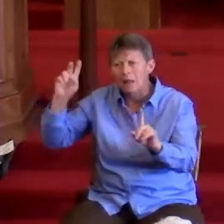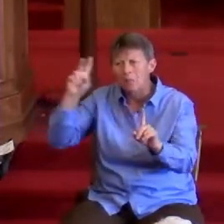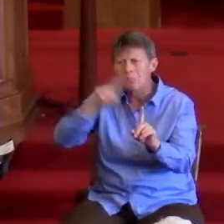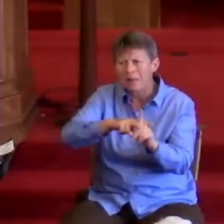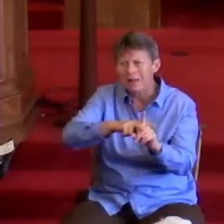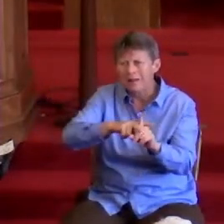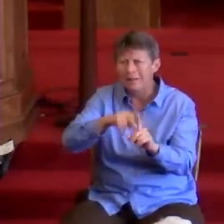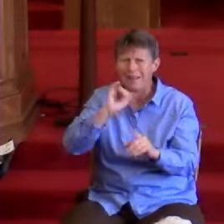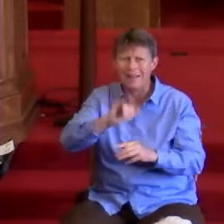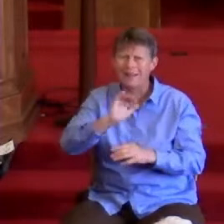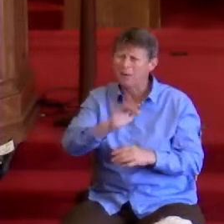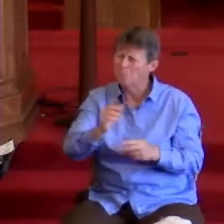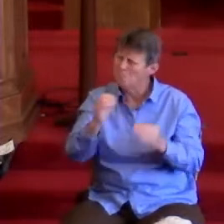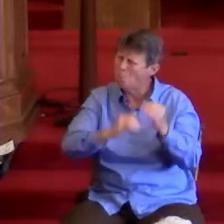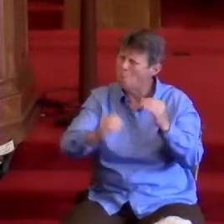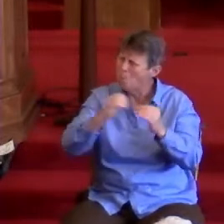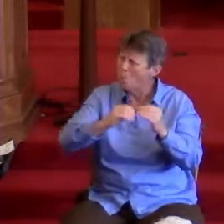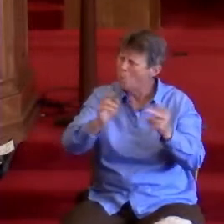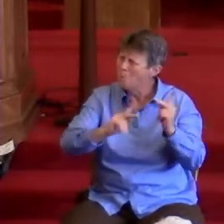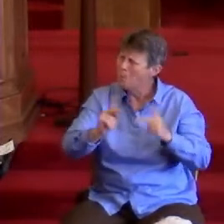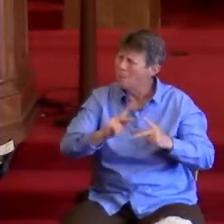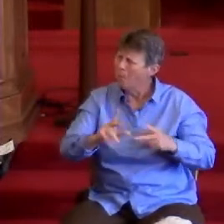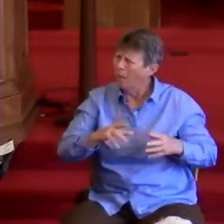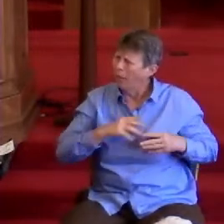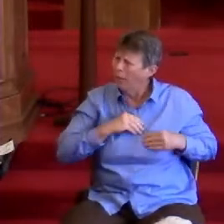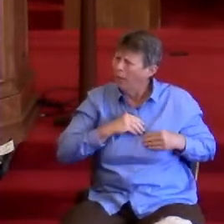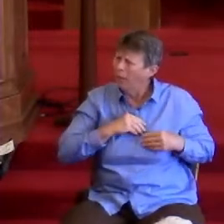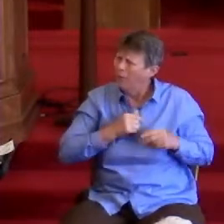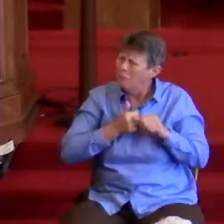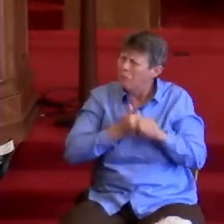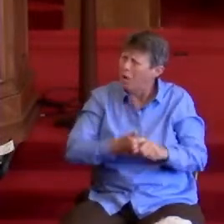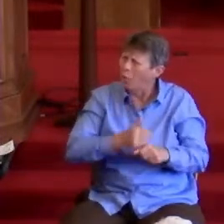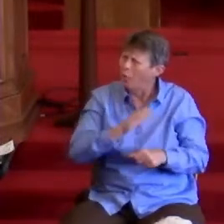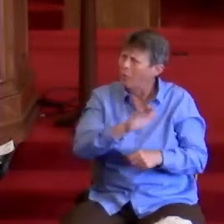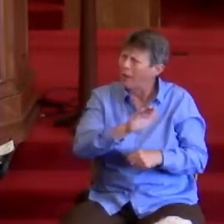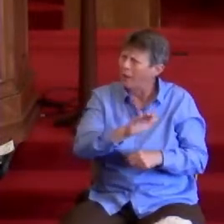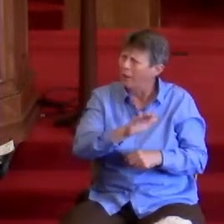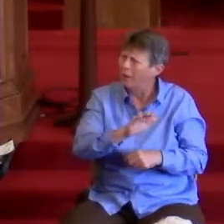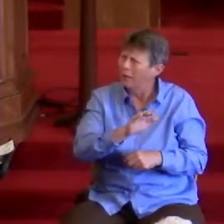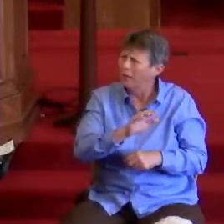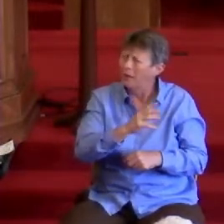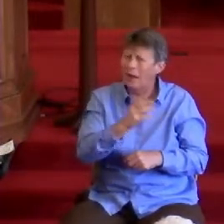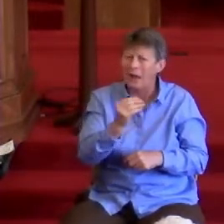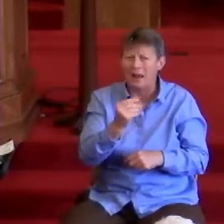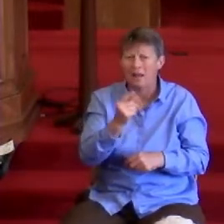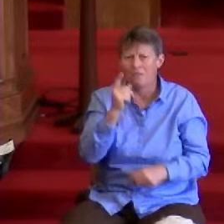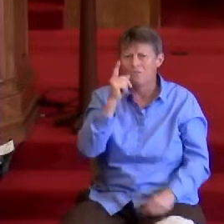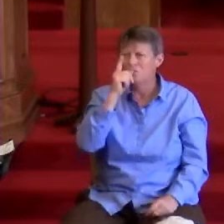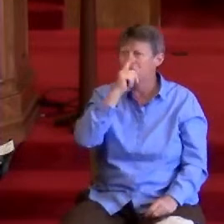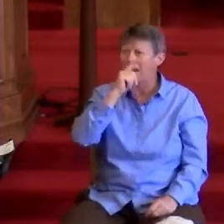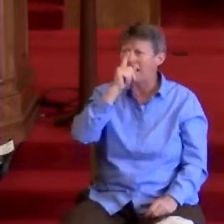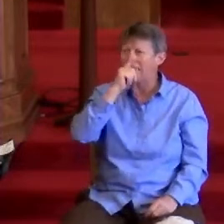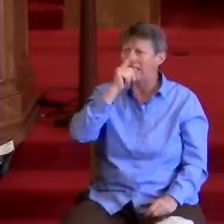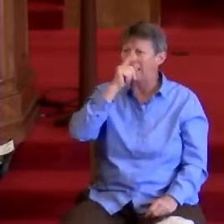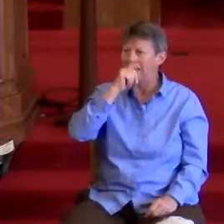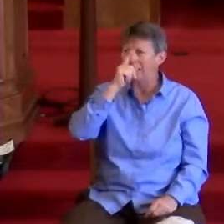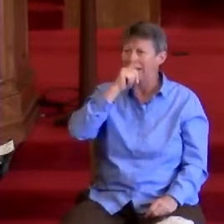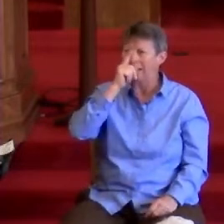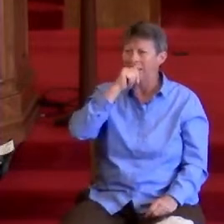power every day. And it's fueled by an imposter masquerading